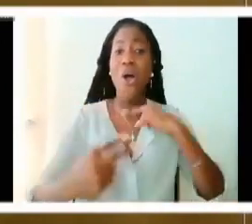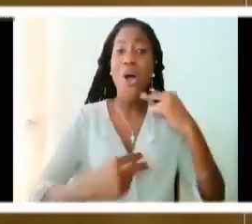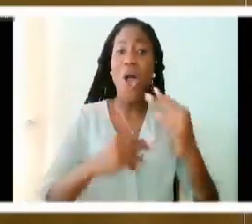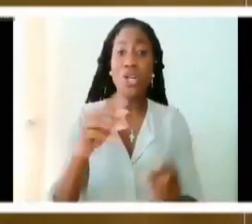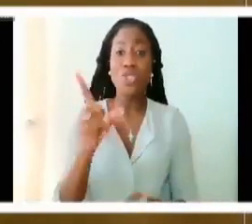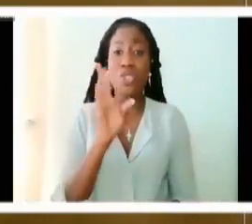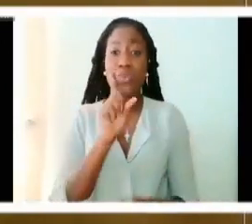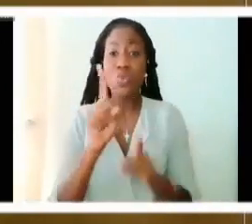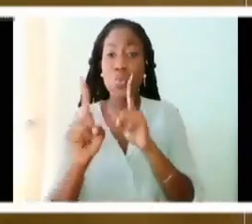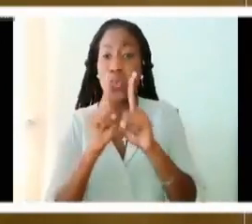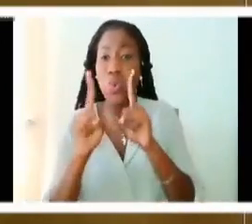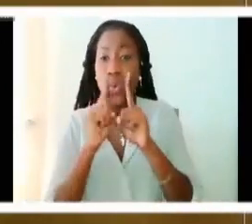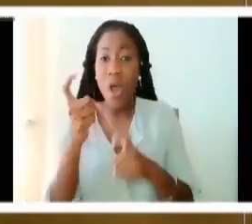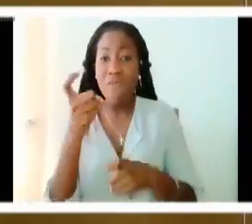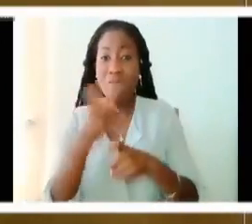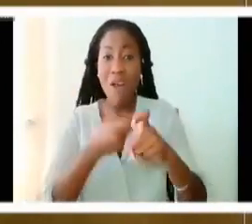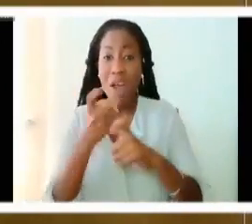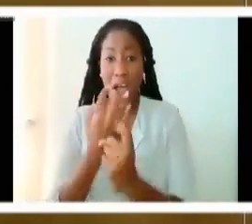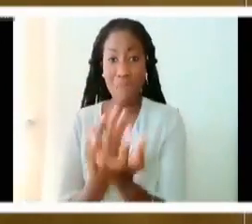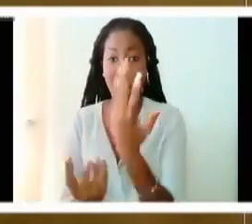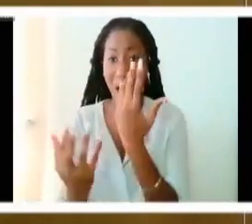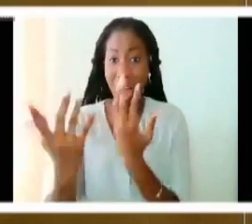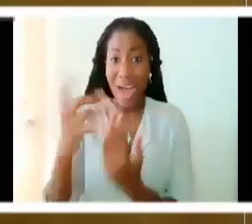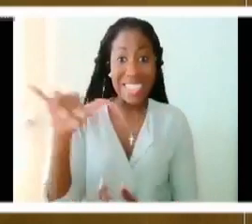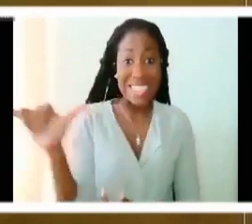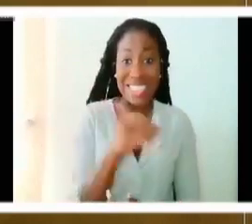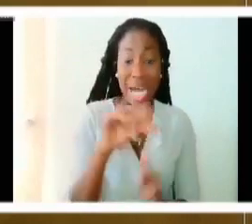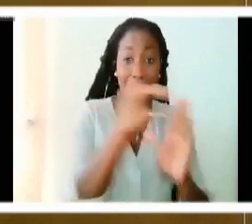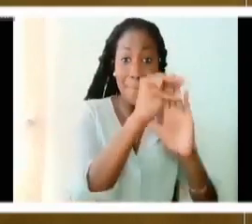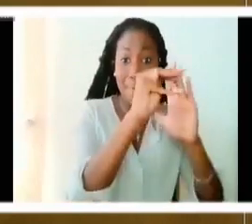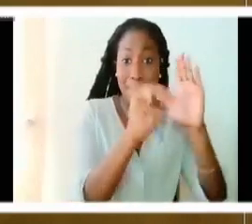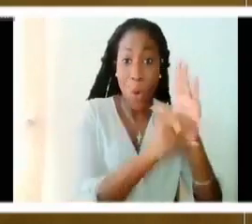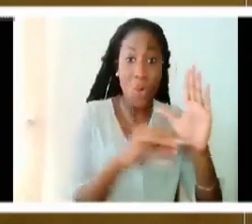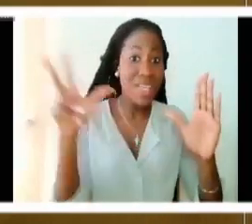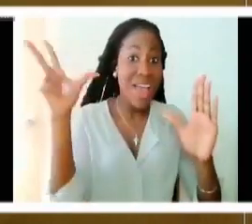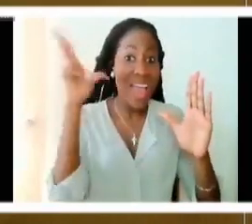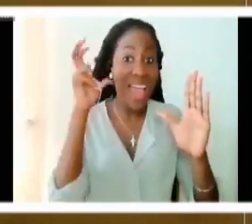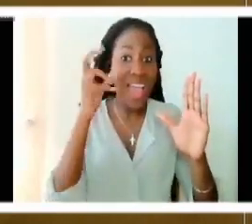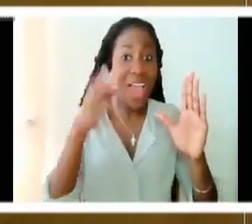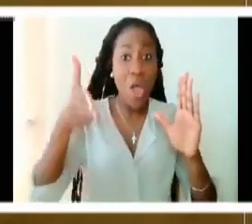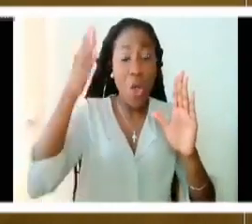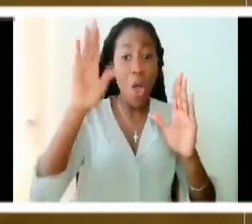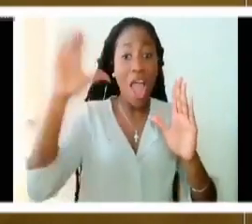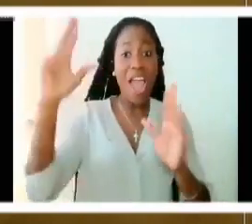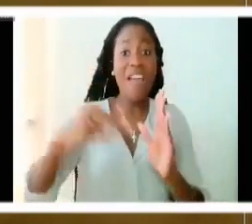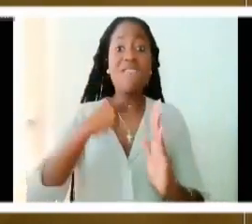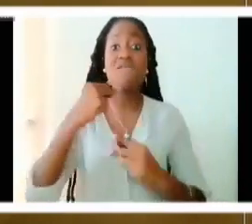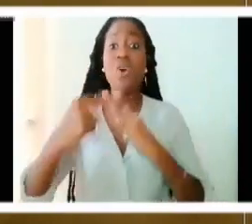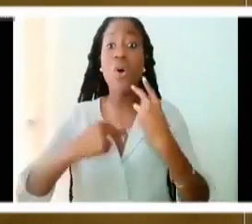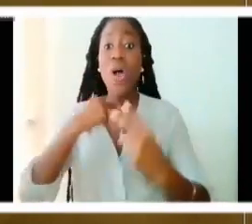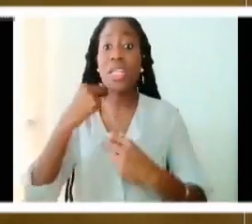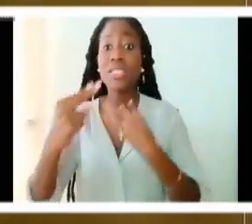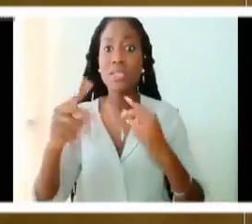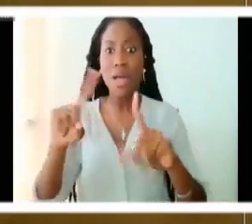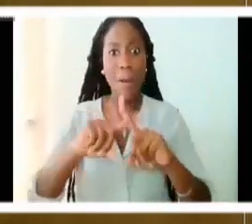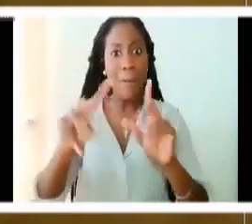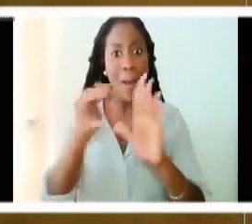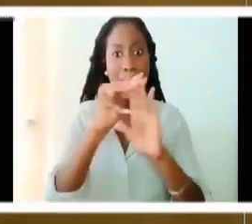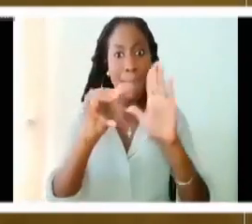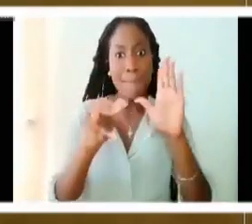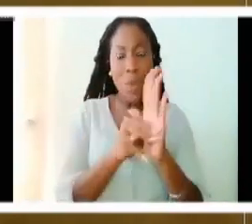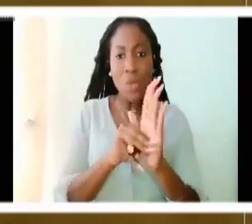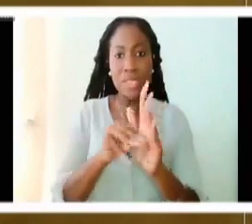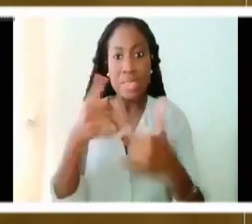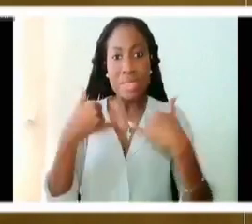fire? As you heard it and remain alive, has God ever ventured to take one nation